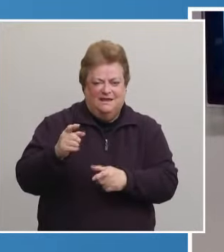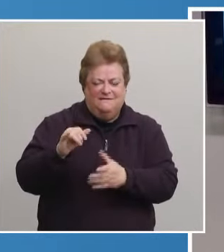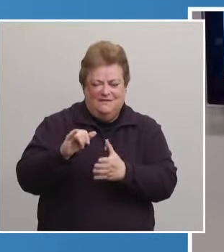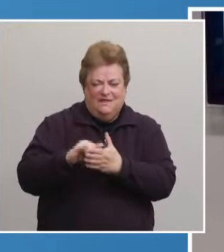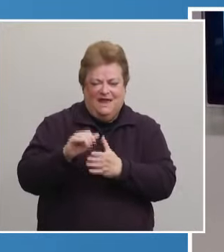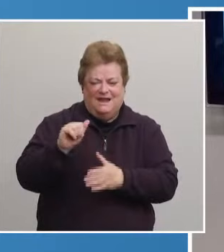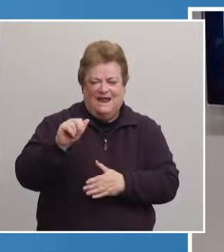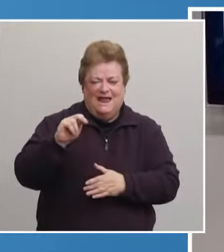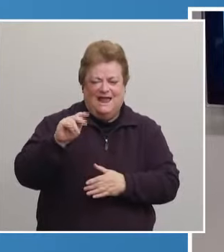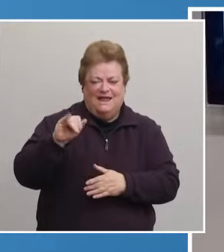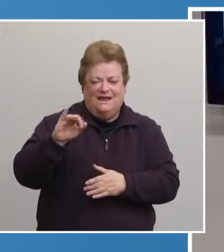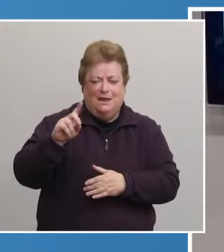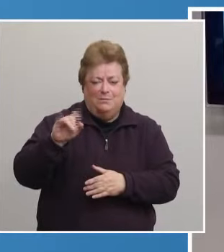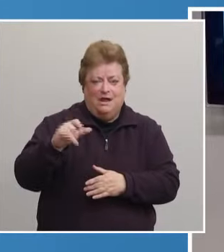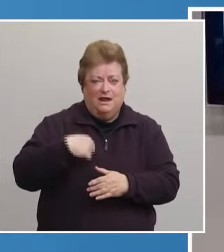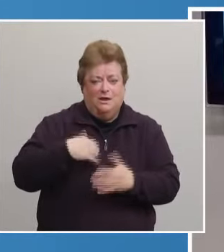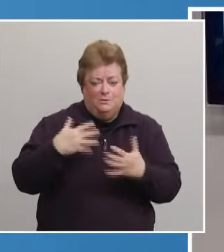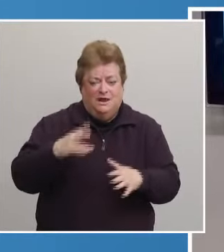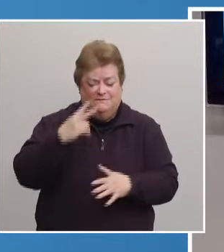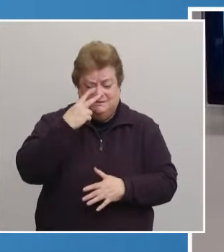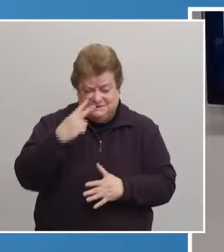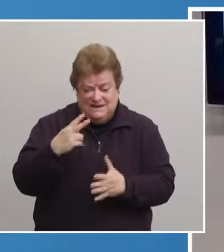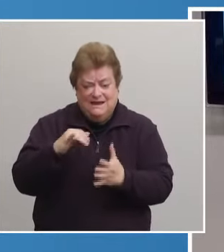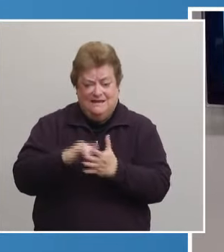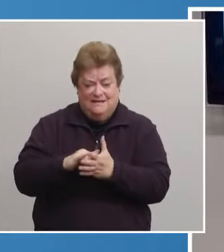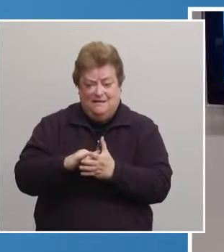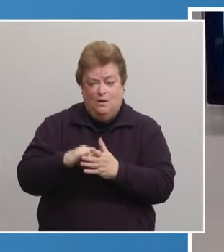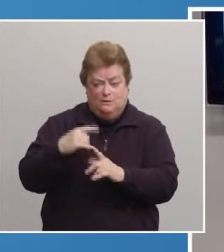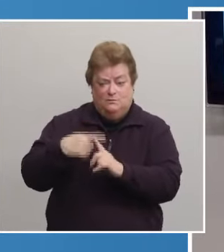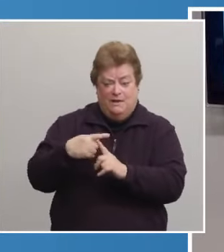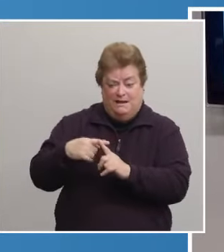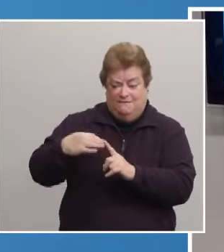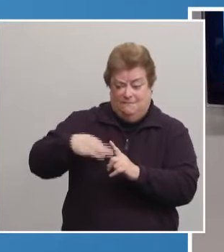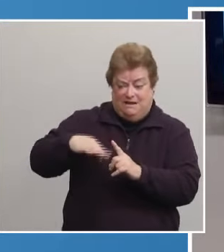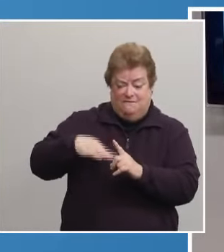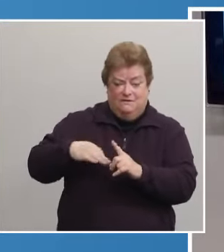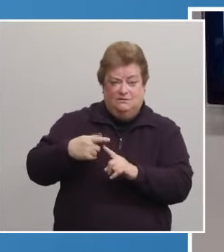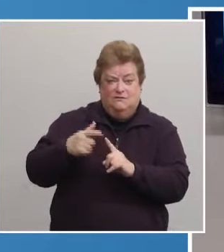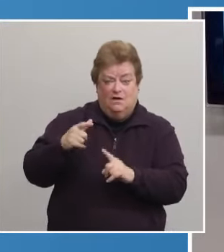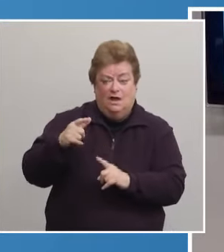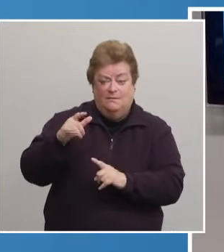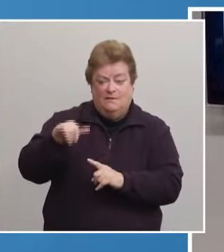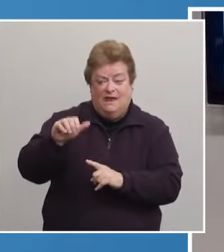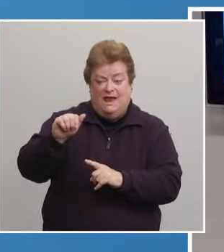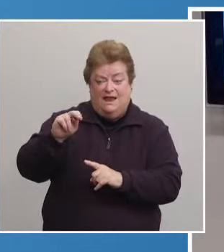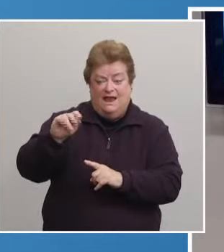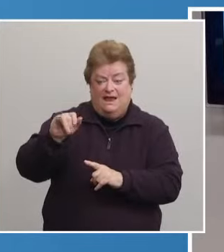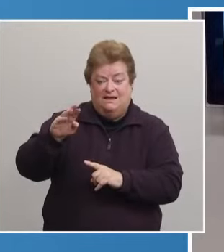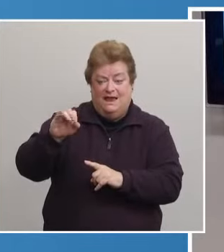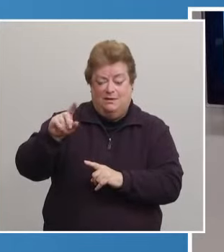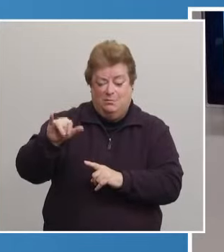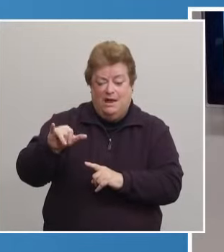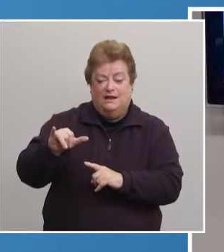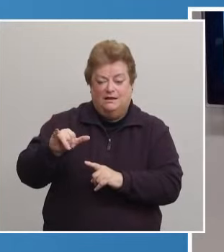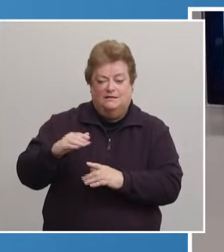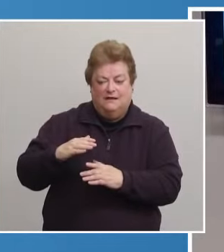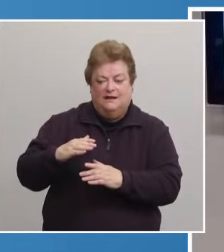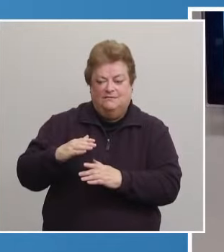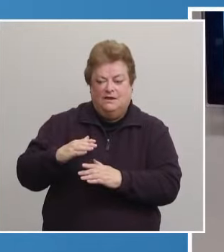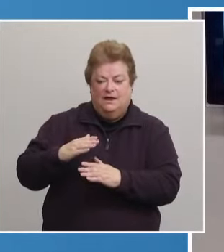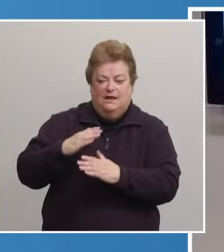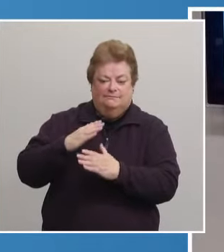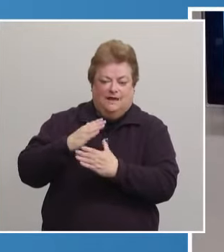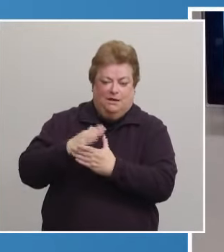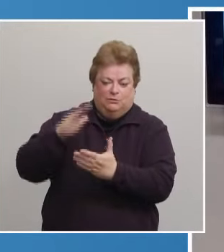And we have seen the benefits of the monoclonal antibody from preventing hospitalization and deaths in this age group.